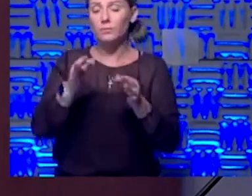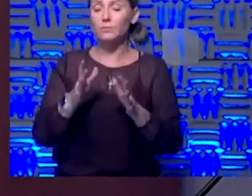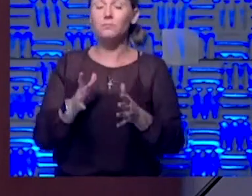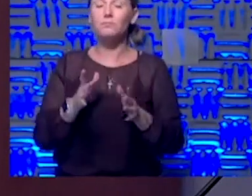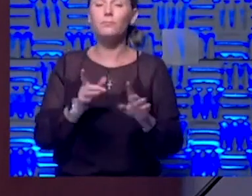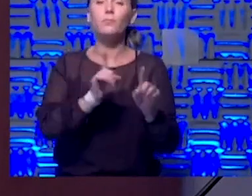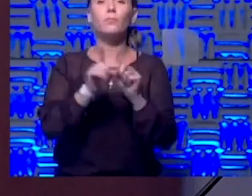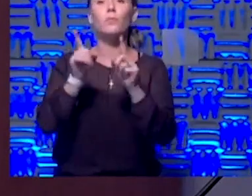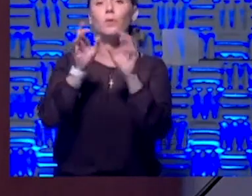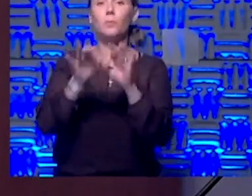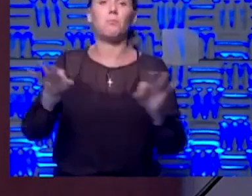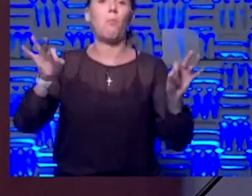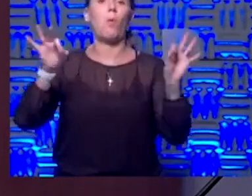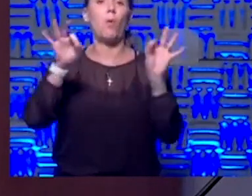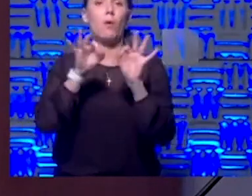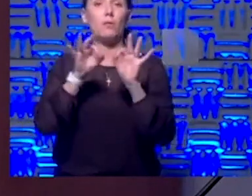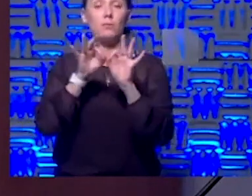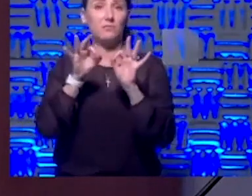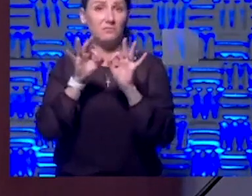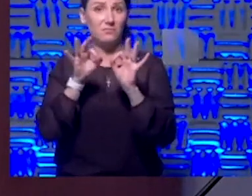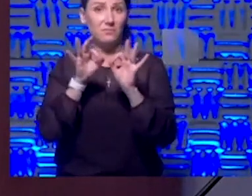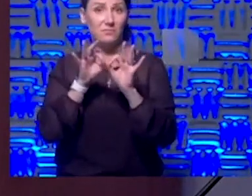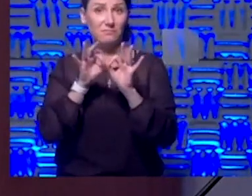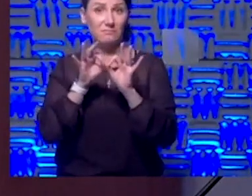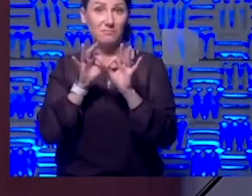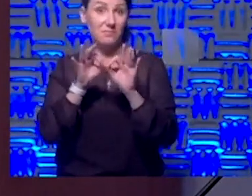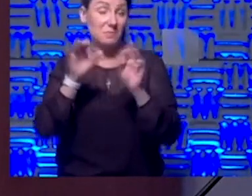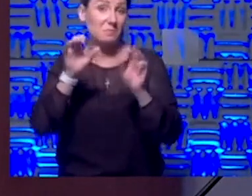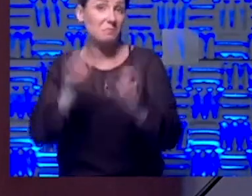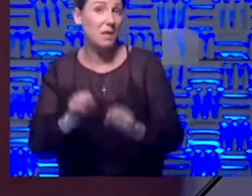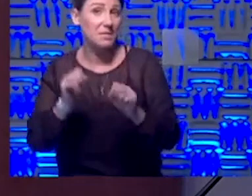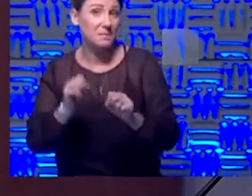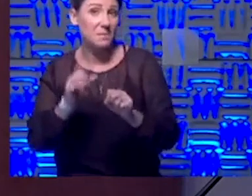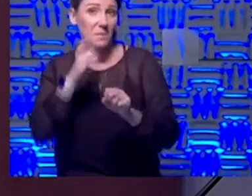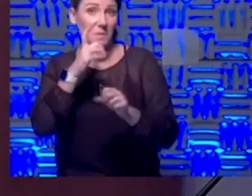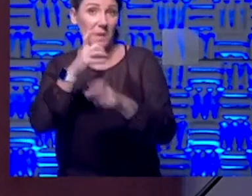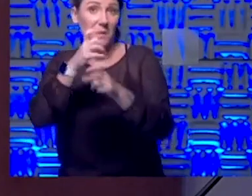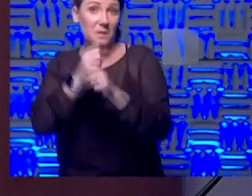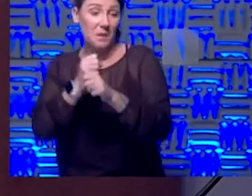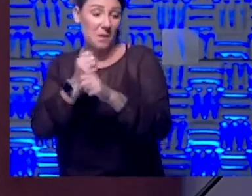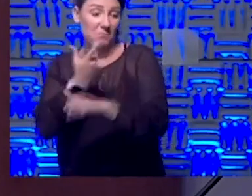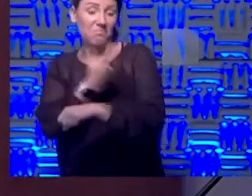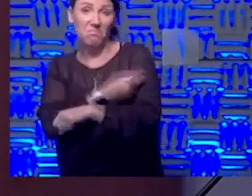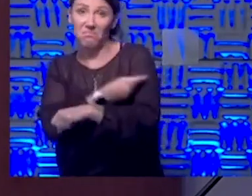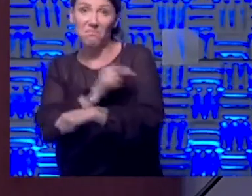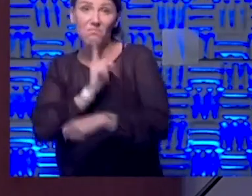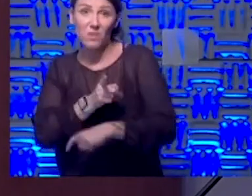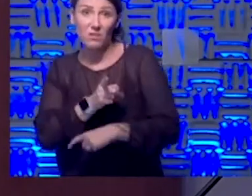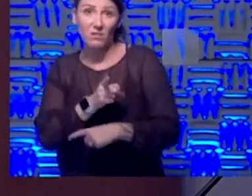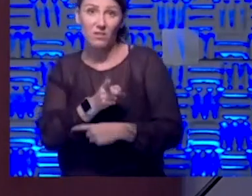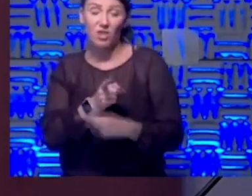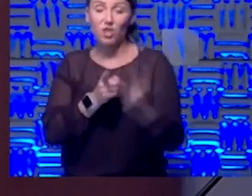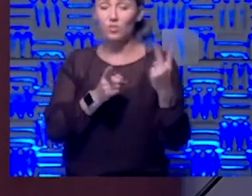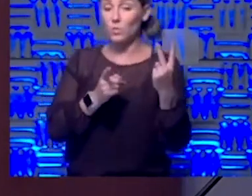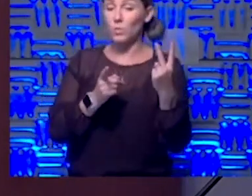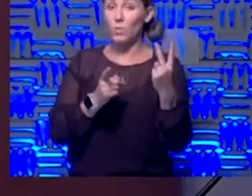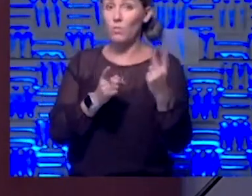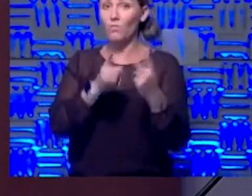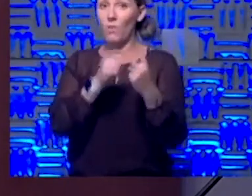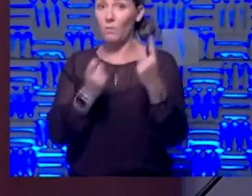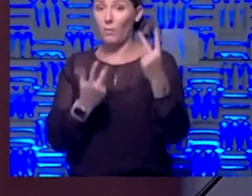that, you know, you understand you're not going to get the real thing every time. Two out of three individuals will get the real vaccine